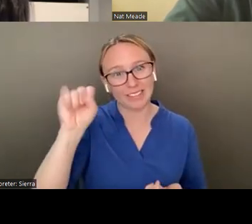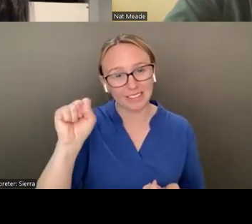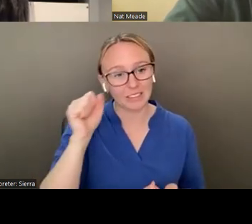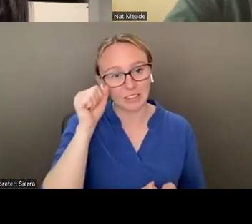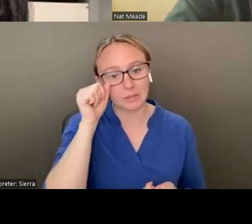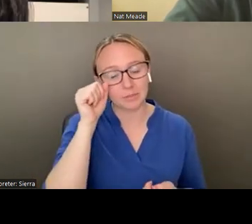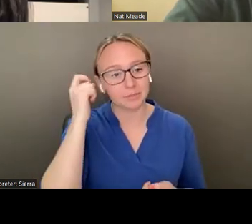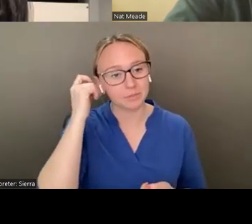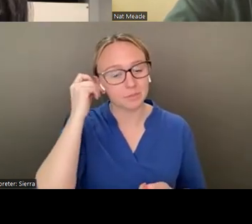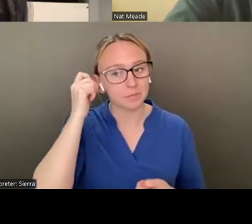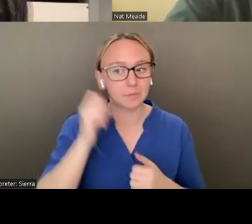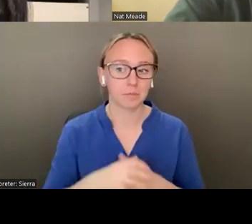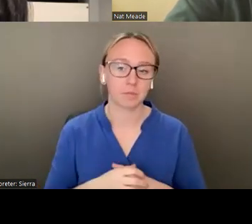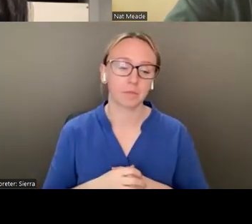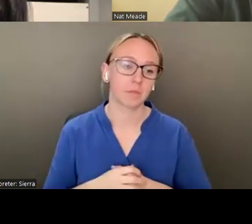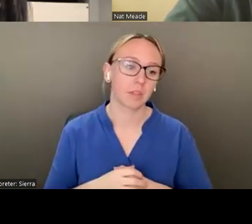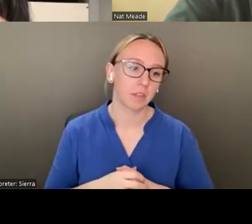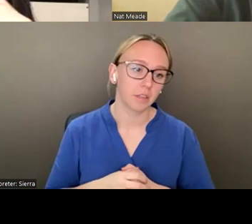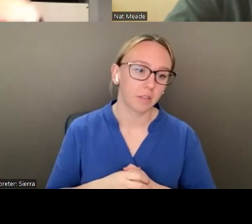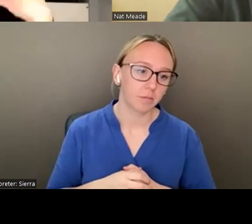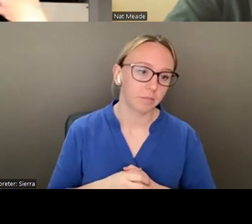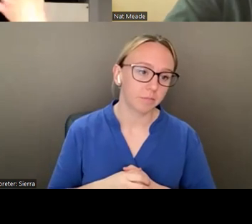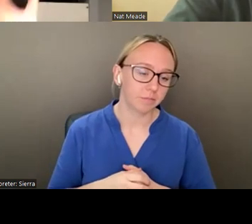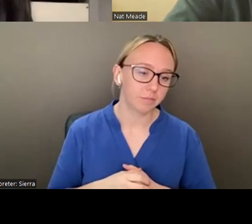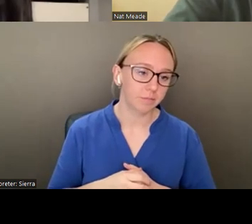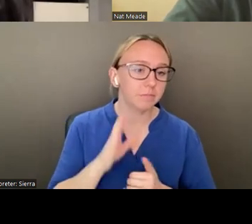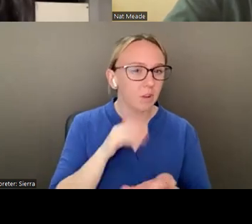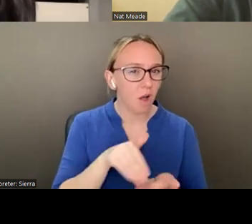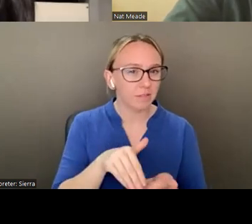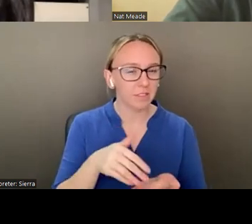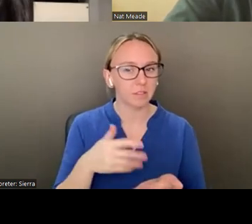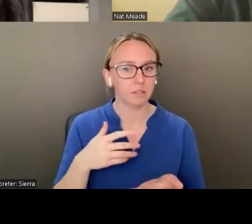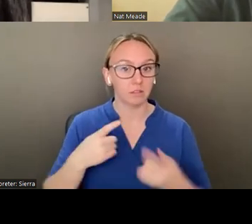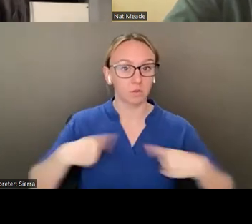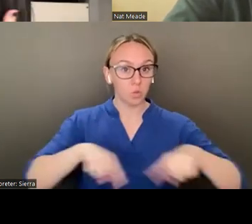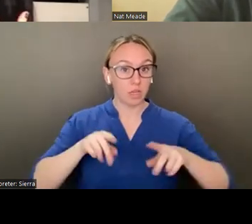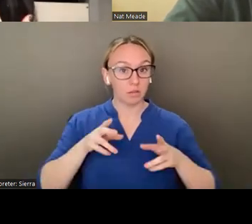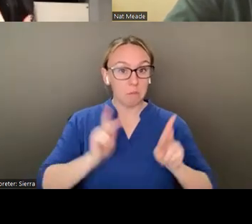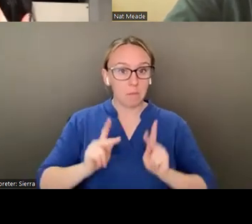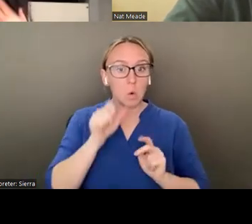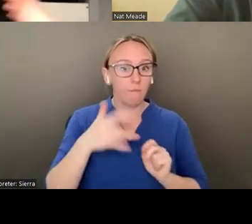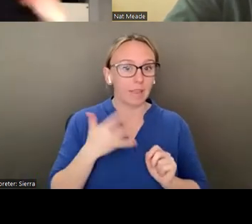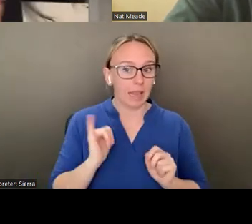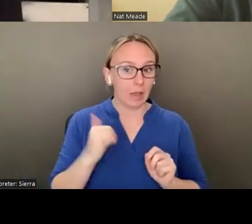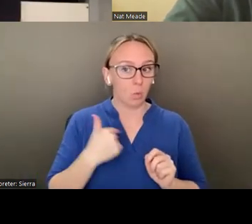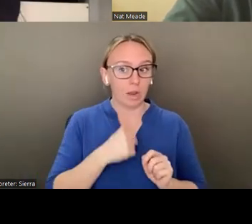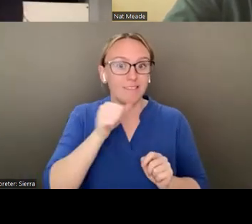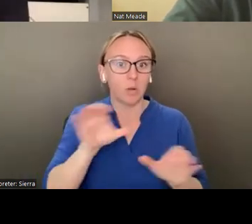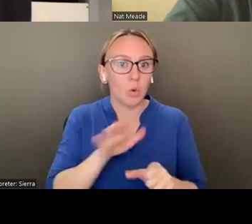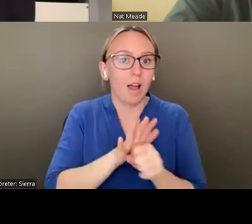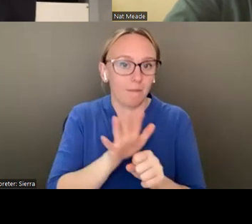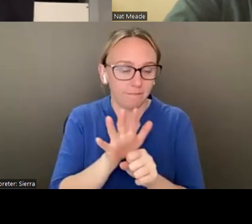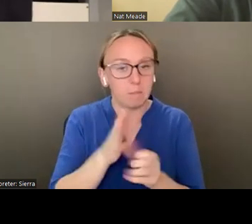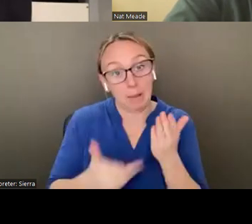we all feel like we're not doing enough, I would say, or maybe I'm speaking for myself. Um,